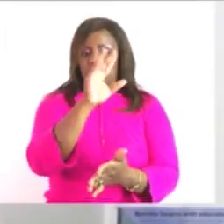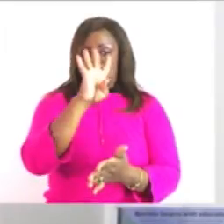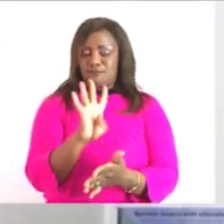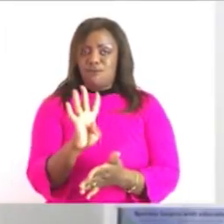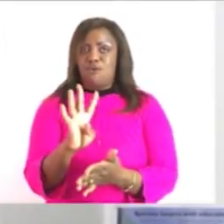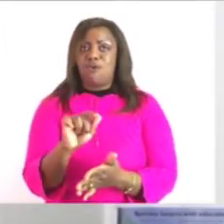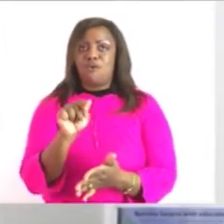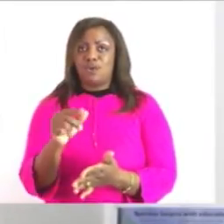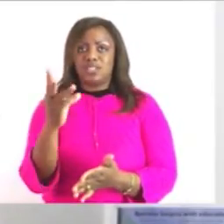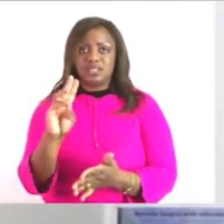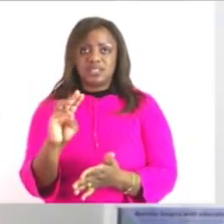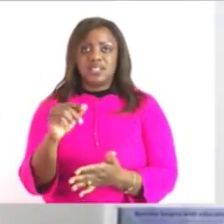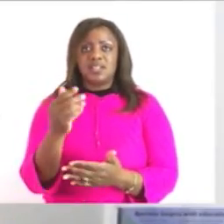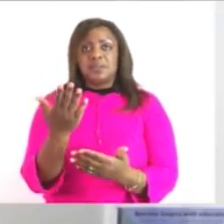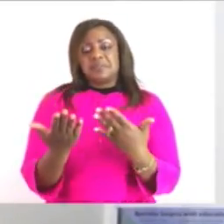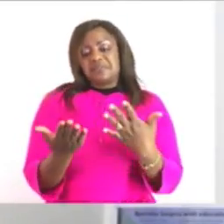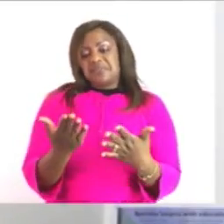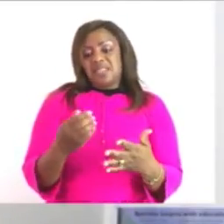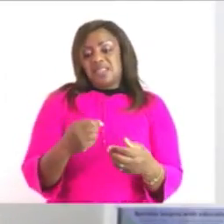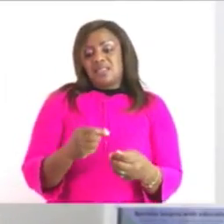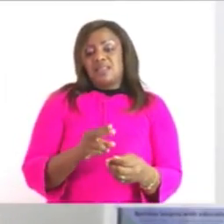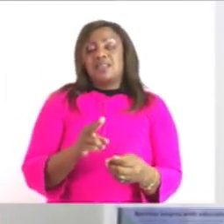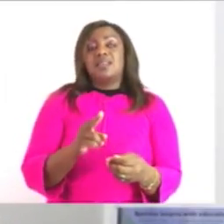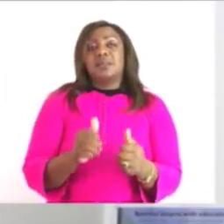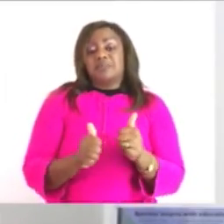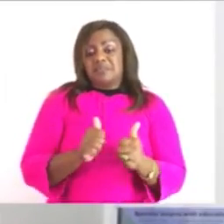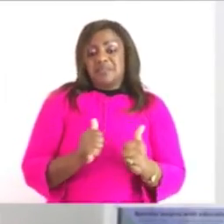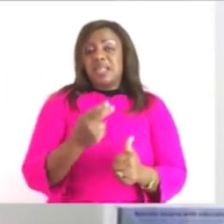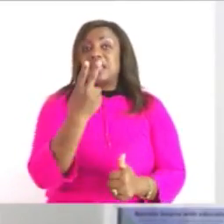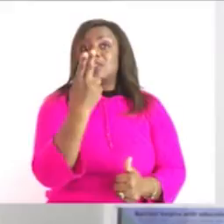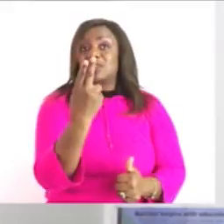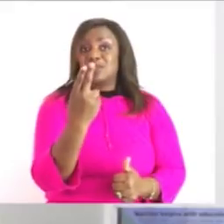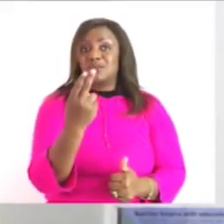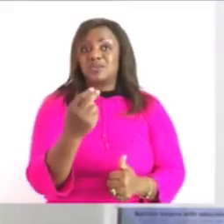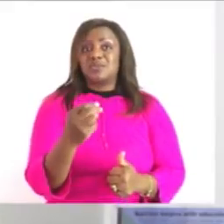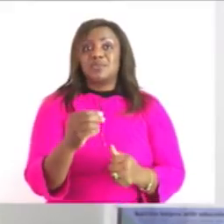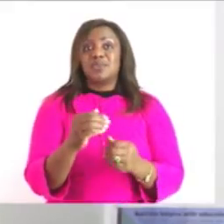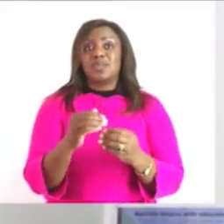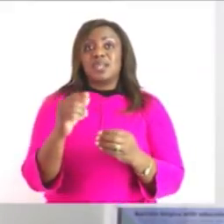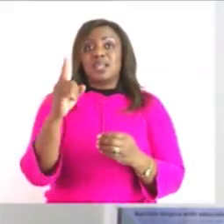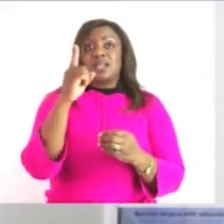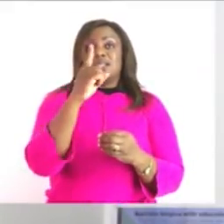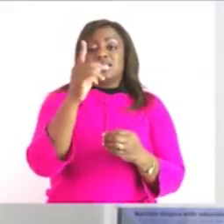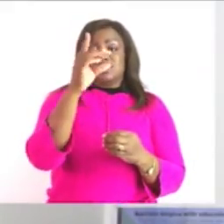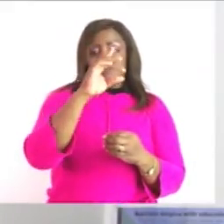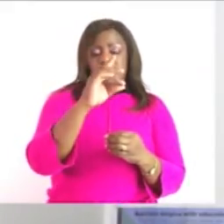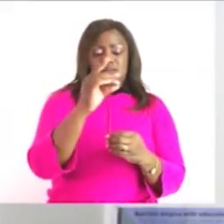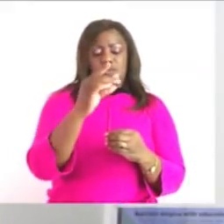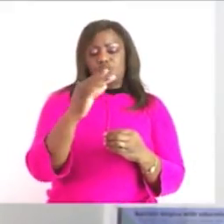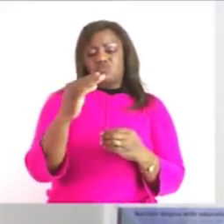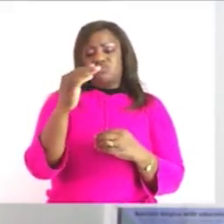i'll be at three because the way if i was if my estimation was 15